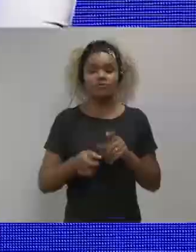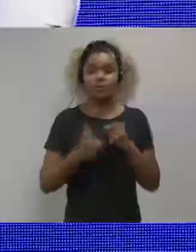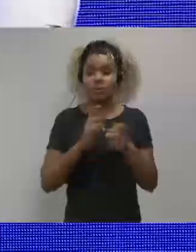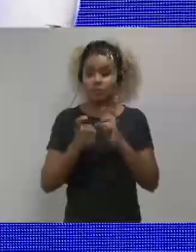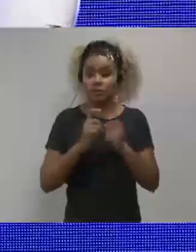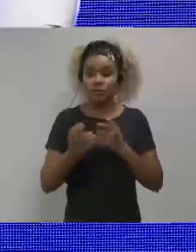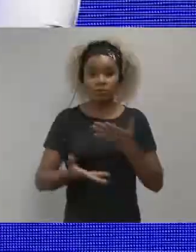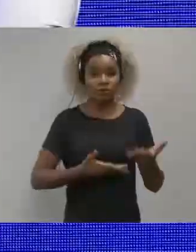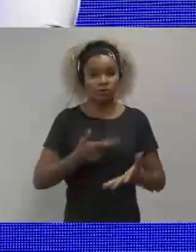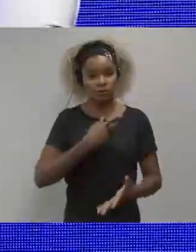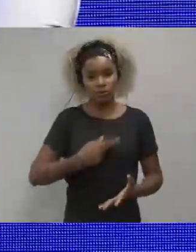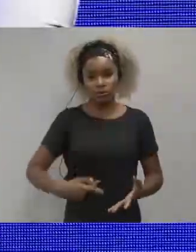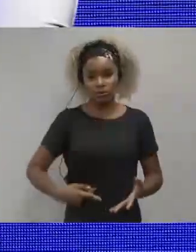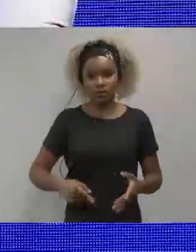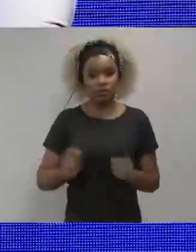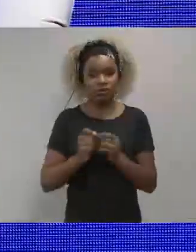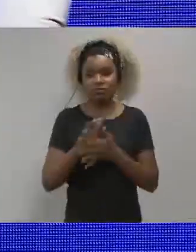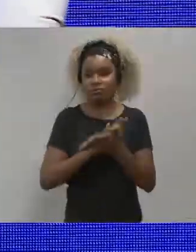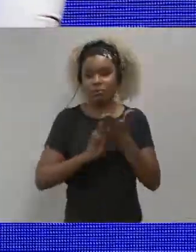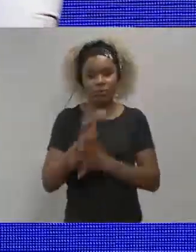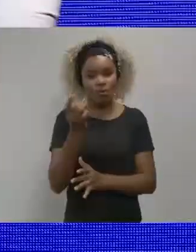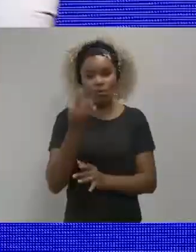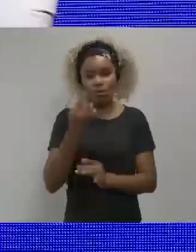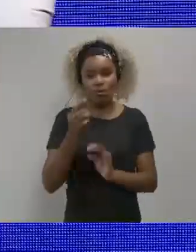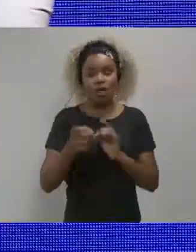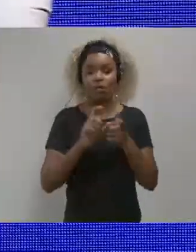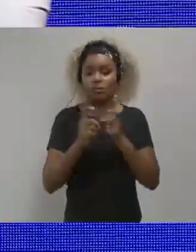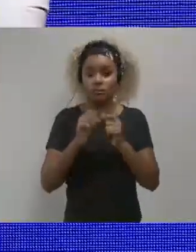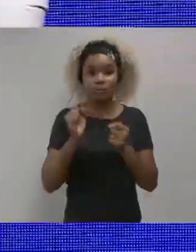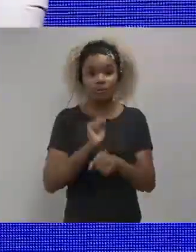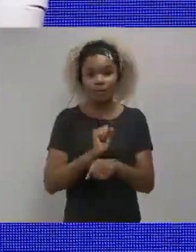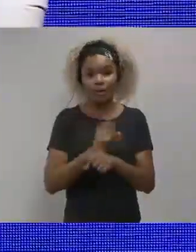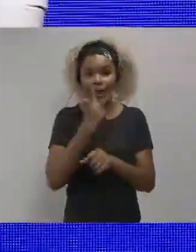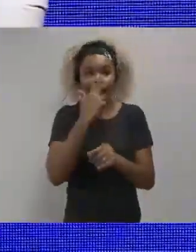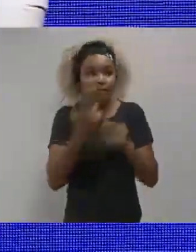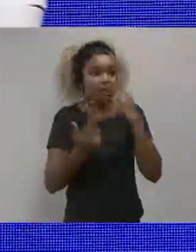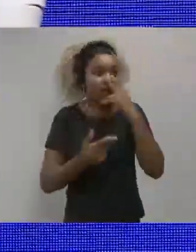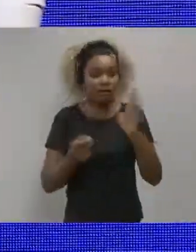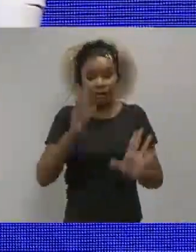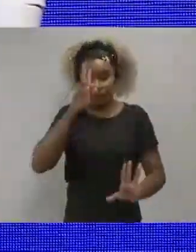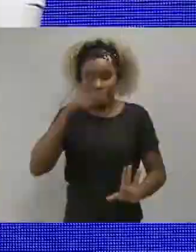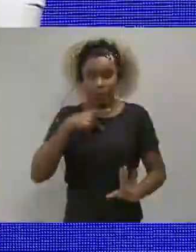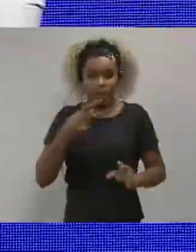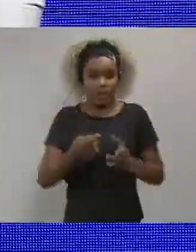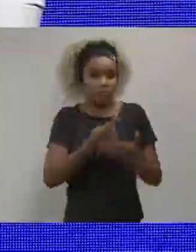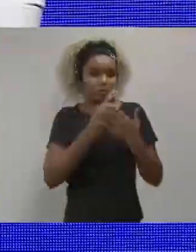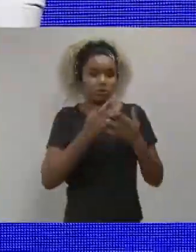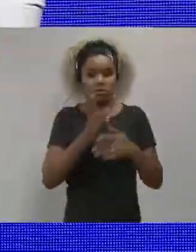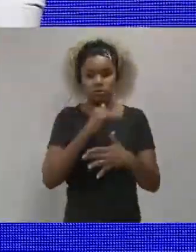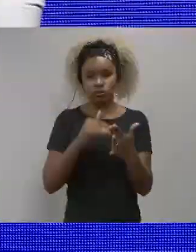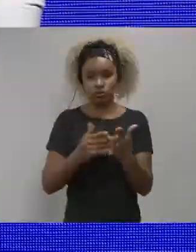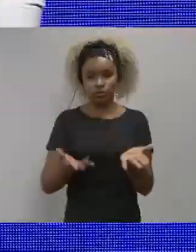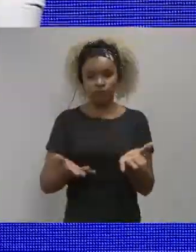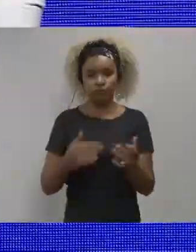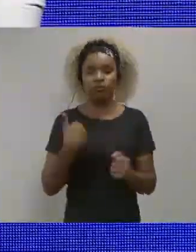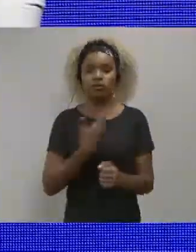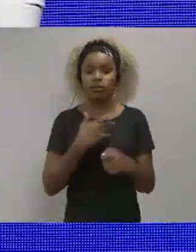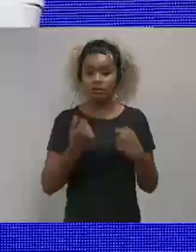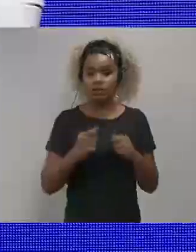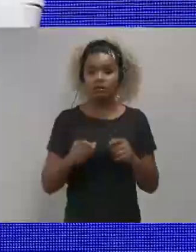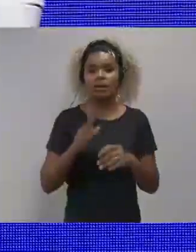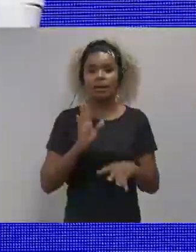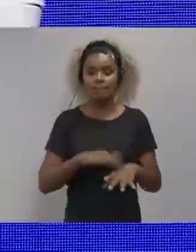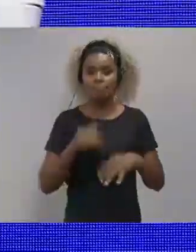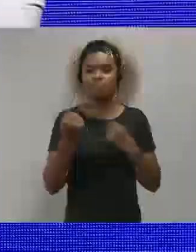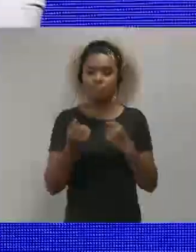point that first the public administrator does not do everything alone. Well, we don't need to have